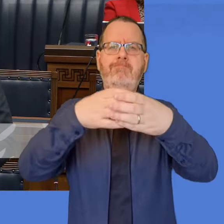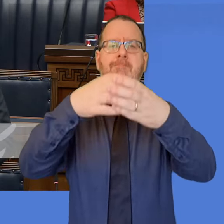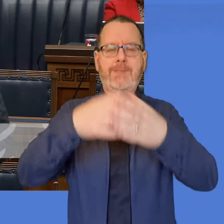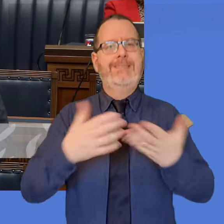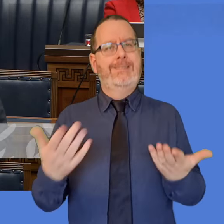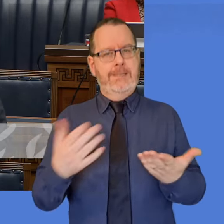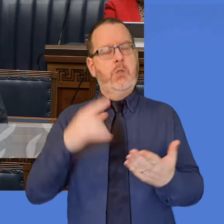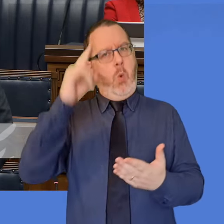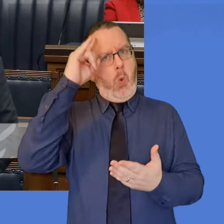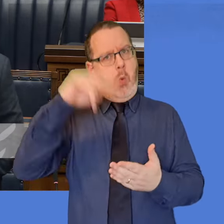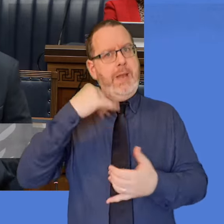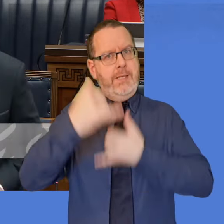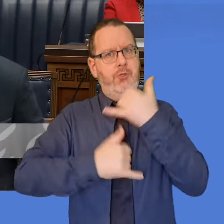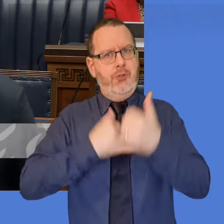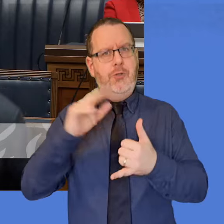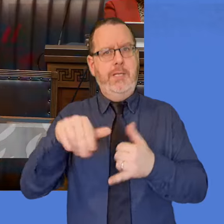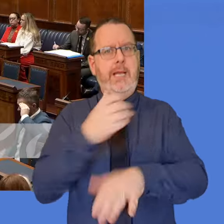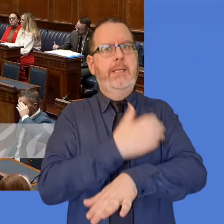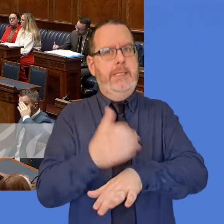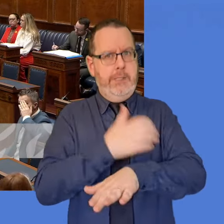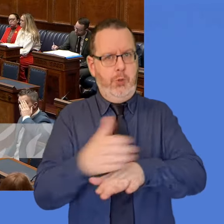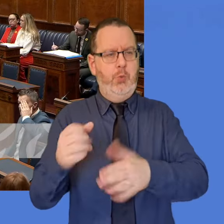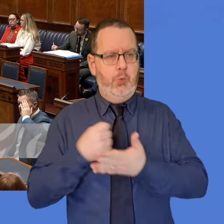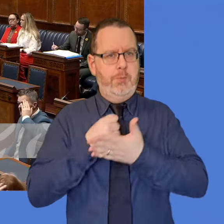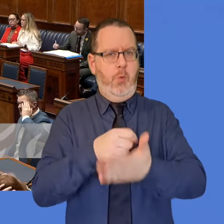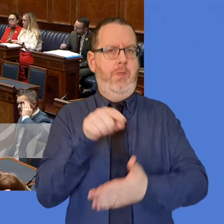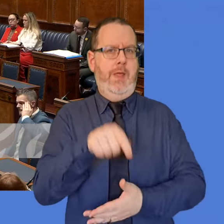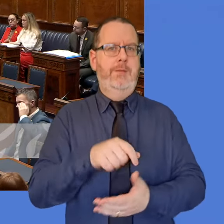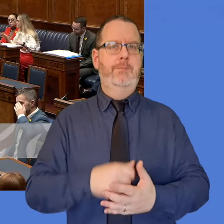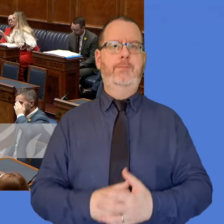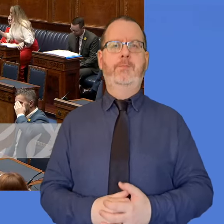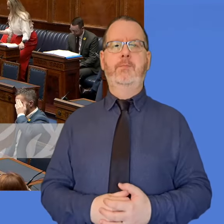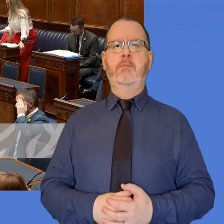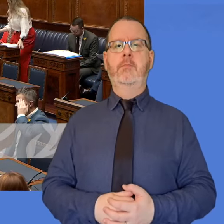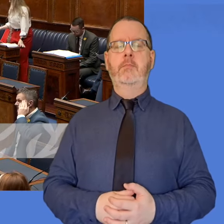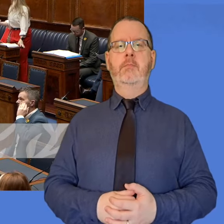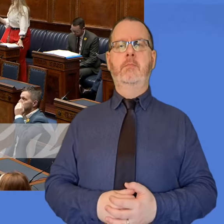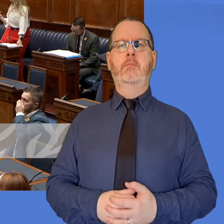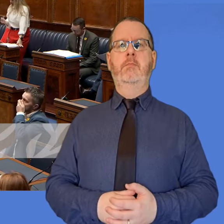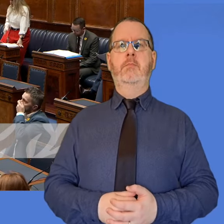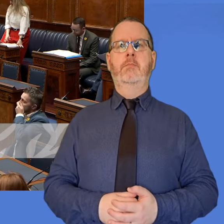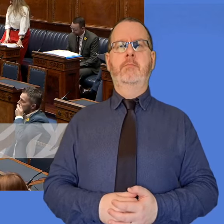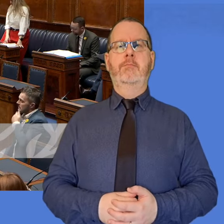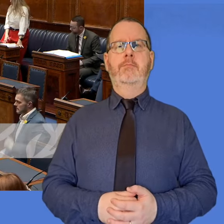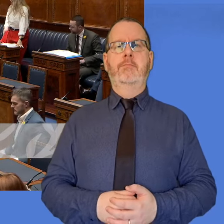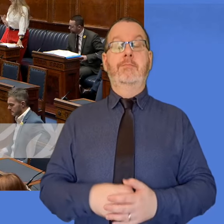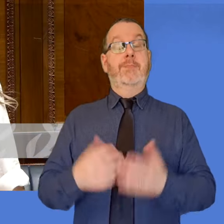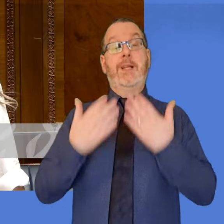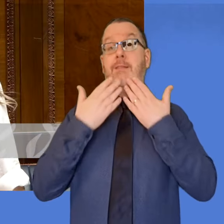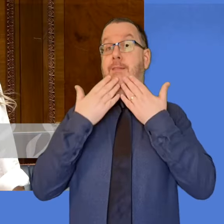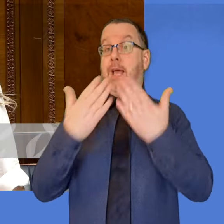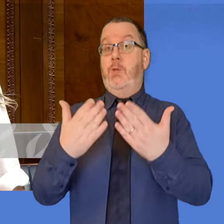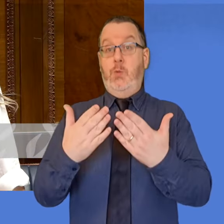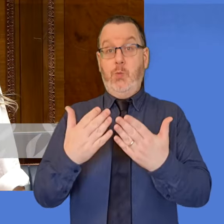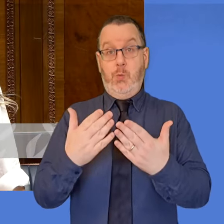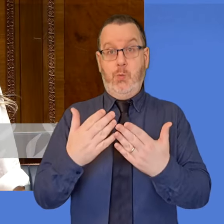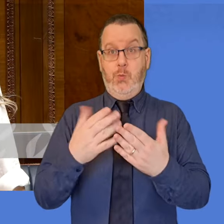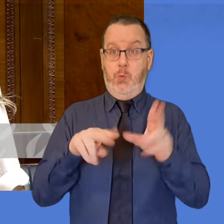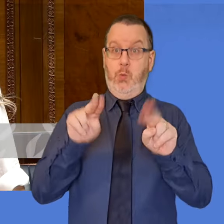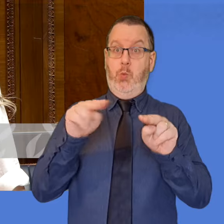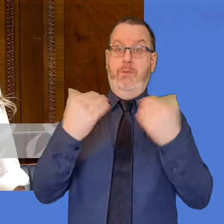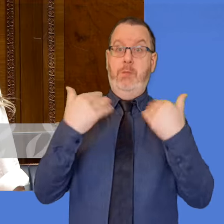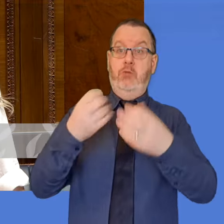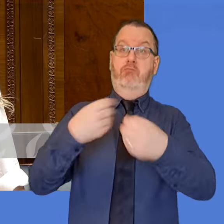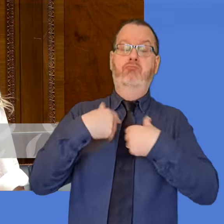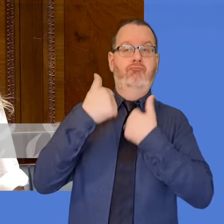next year to offer further support. Mr. O'Neill. Thank you, and thank you to the minister. I, of course, welcome his update.